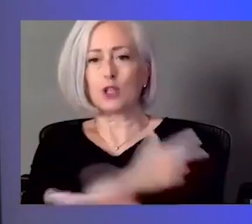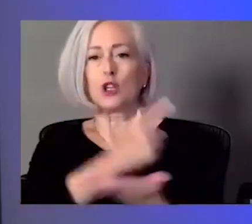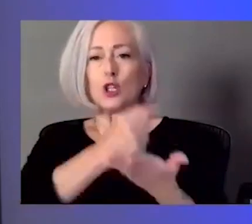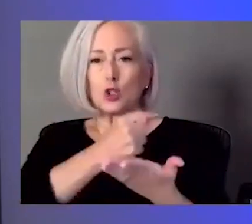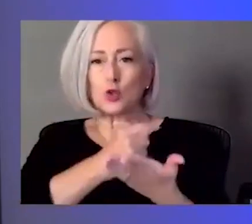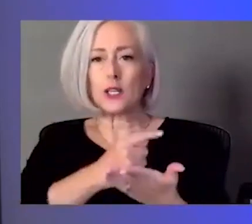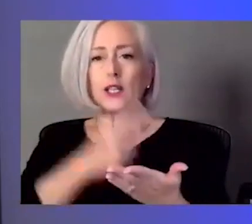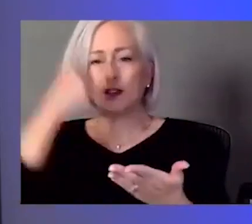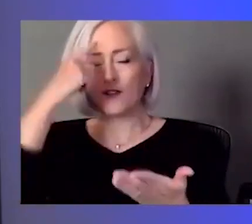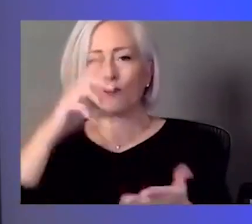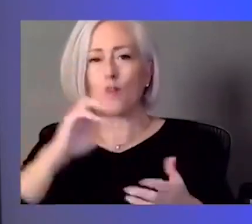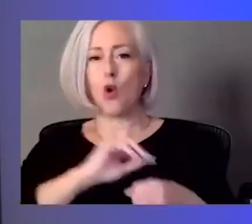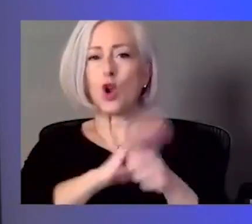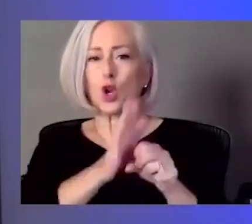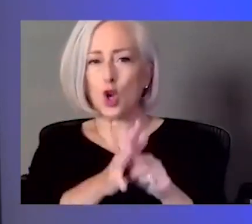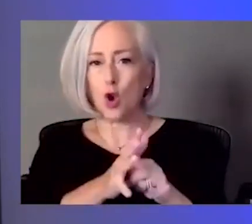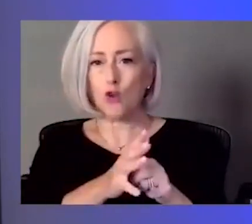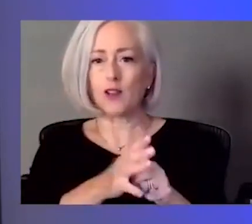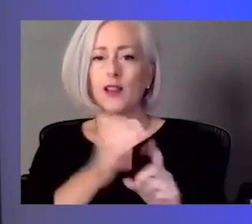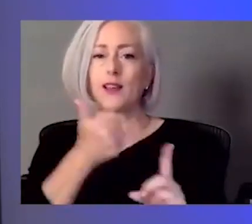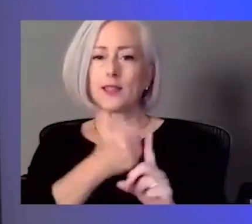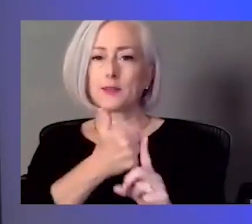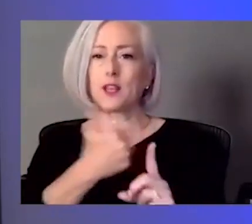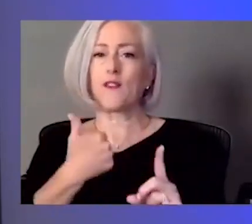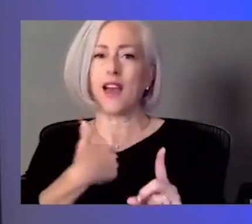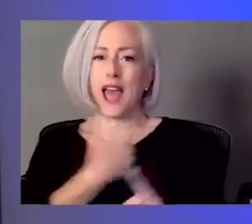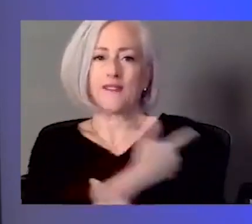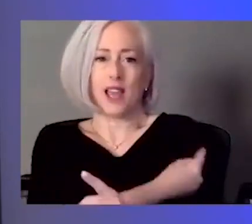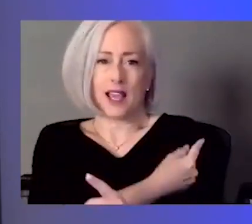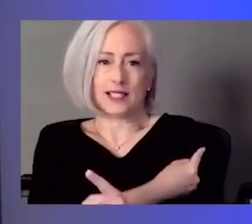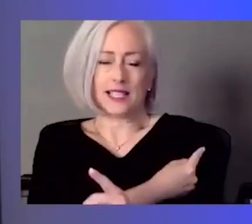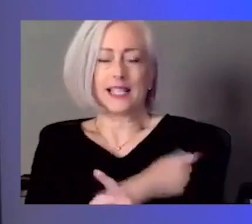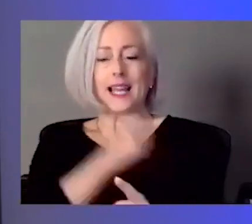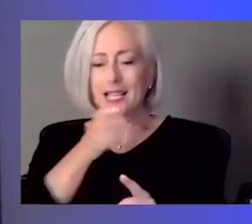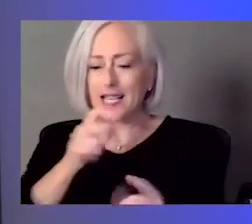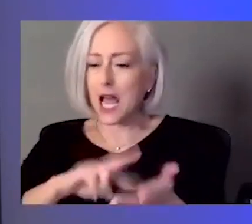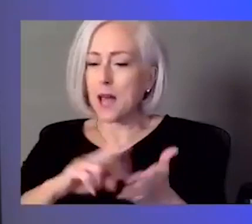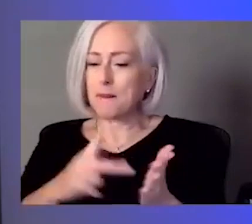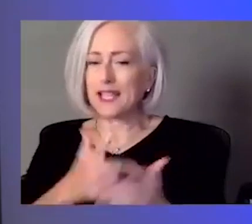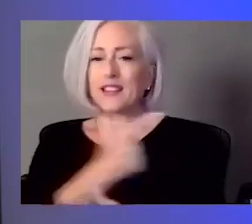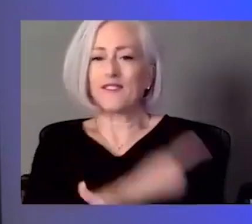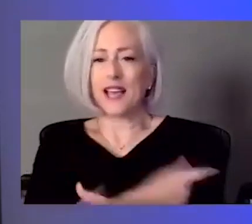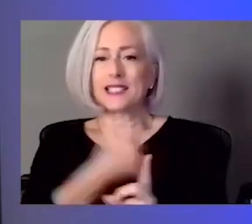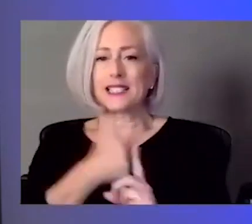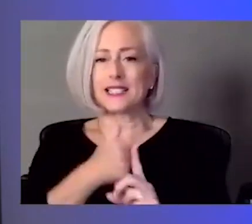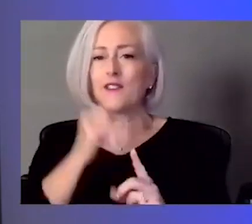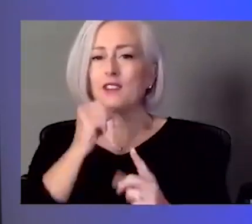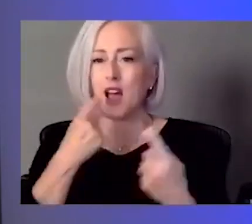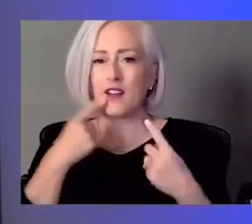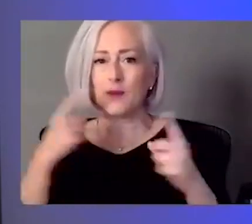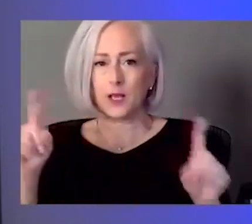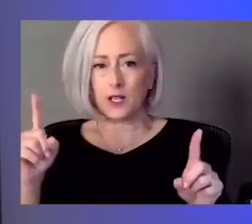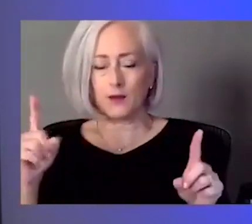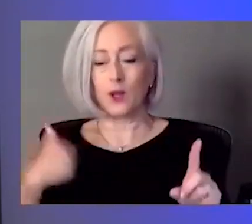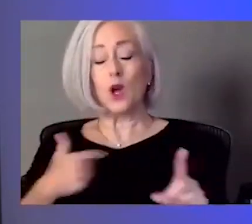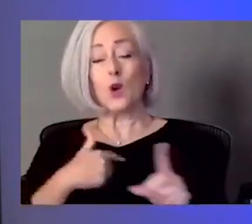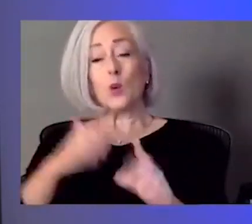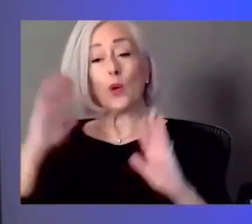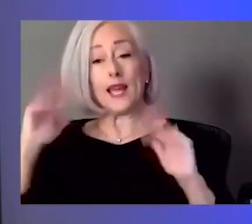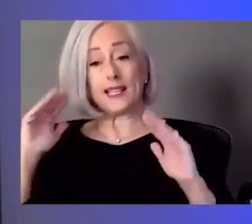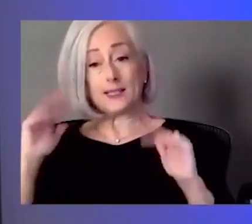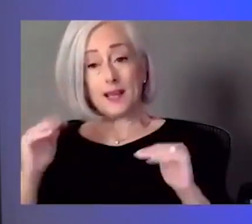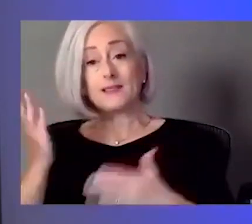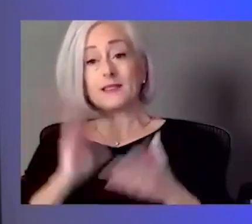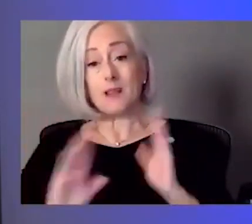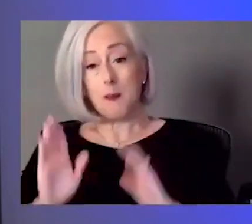it doesn't mean that the vaccine isn't effective. We would expect that there would be some in the population who still require hospitalization,